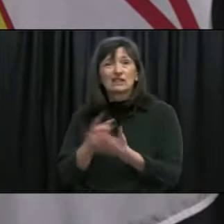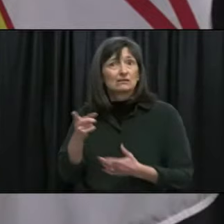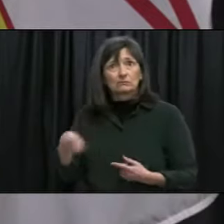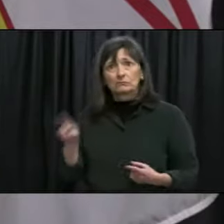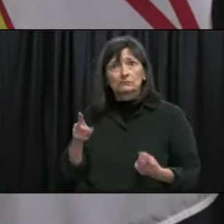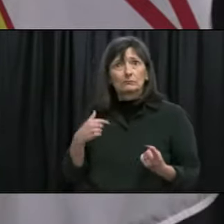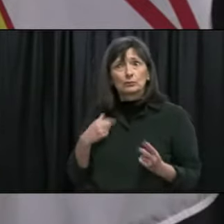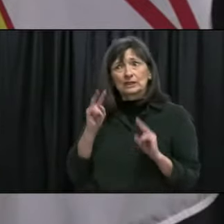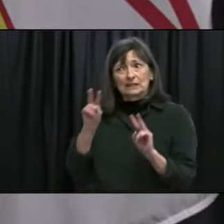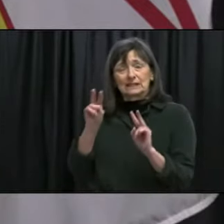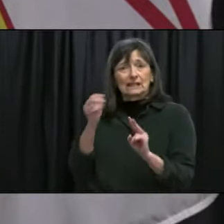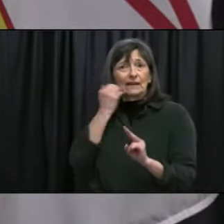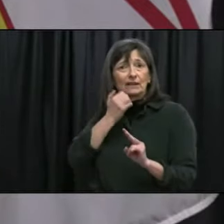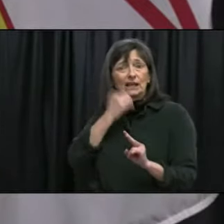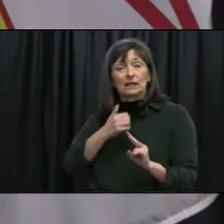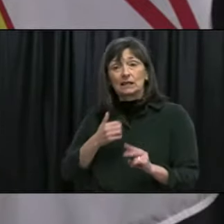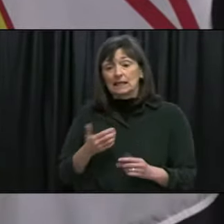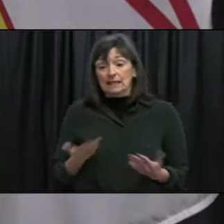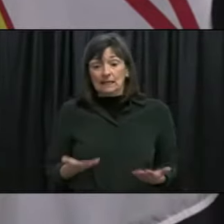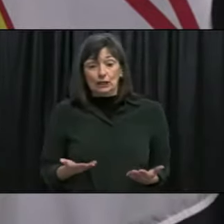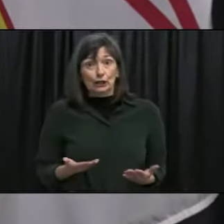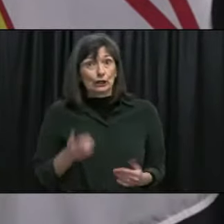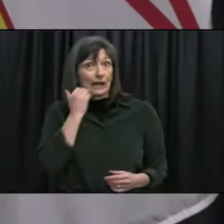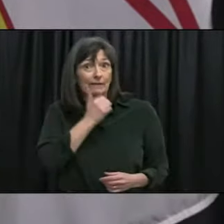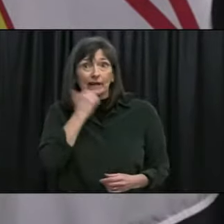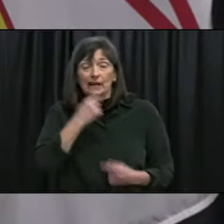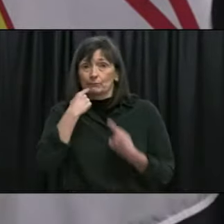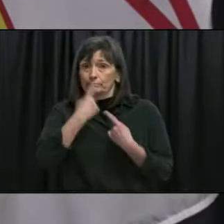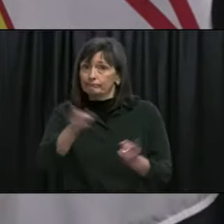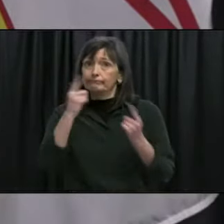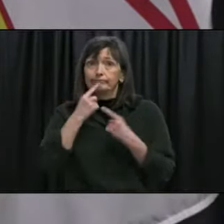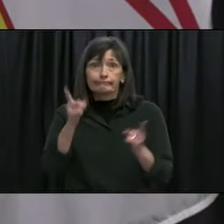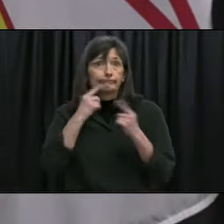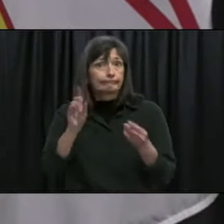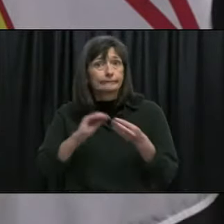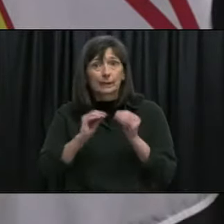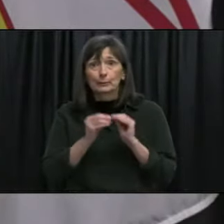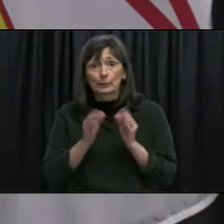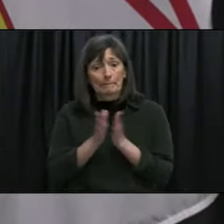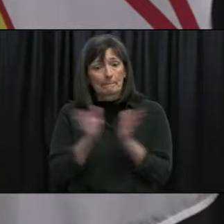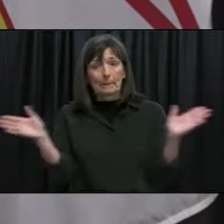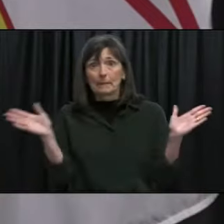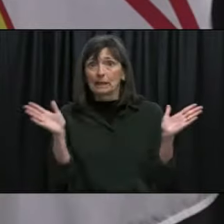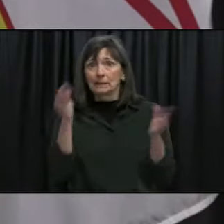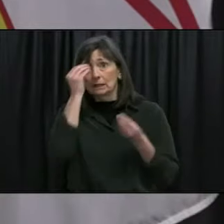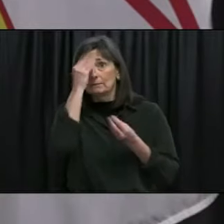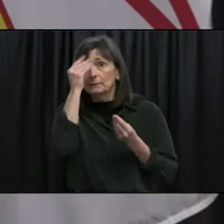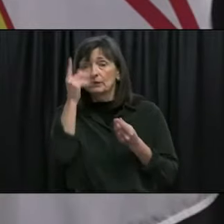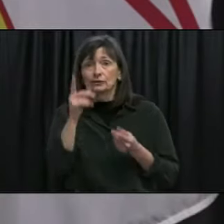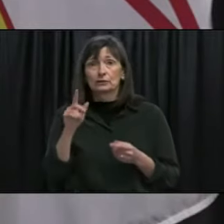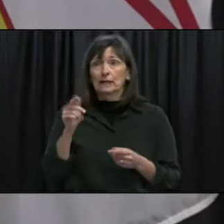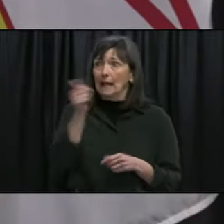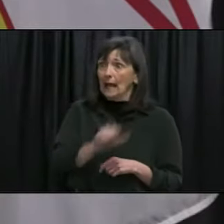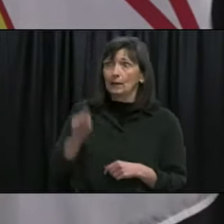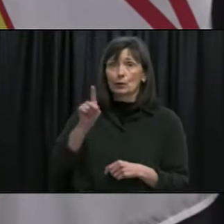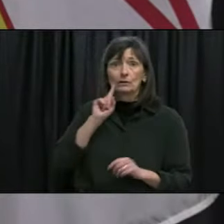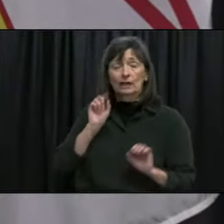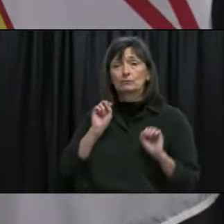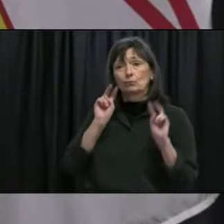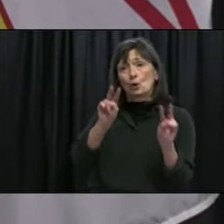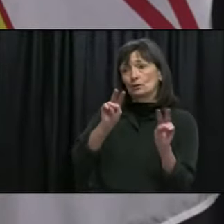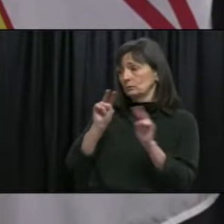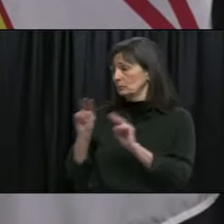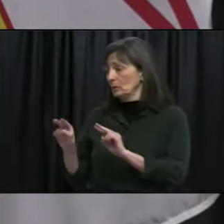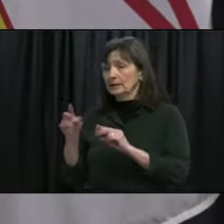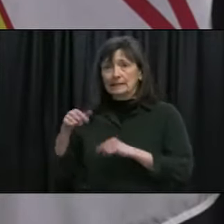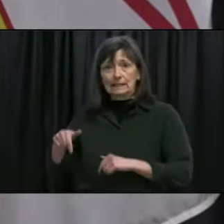every single day the cases in this province that's publicly available data that we would use to drive decisions with